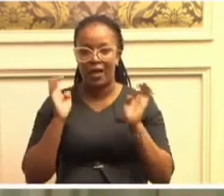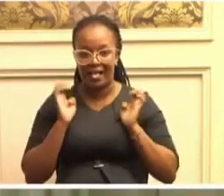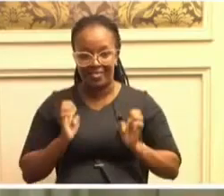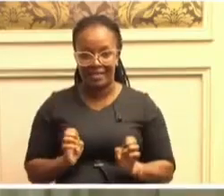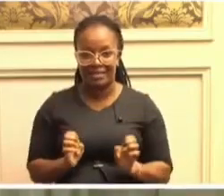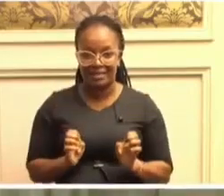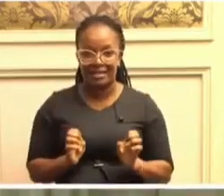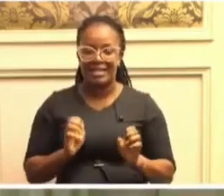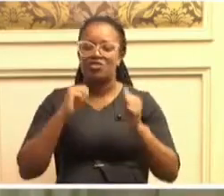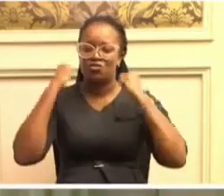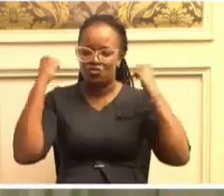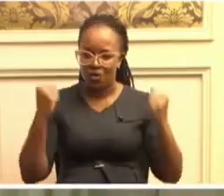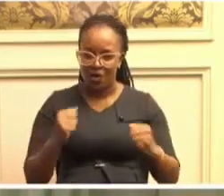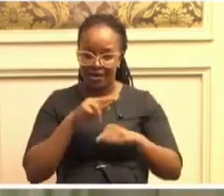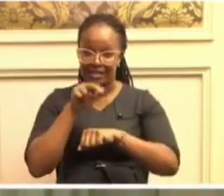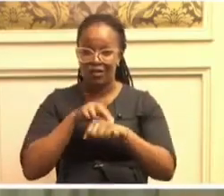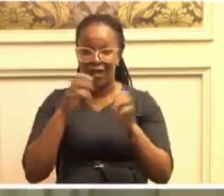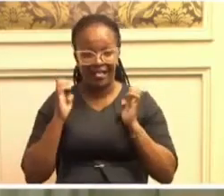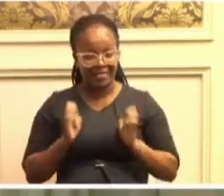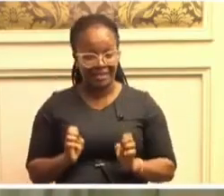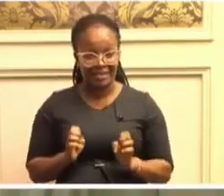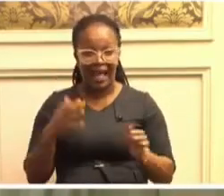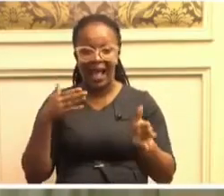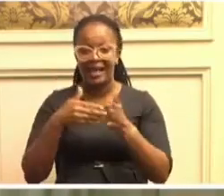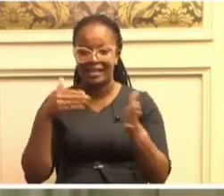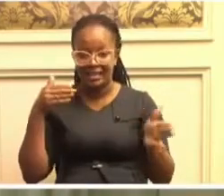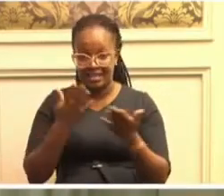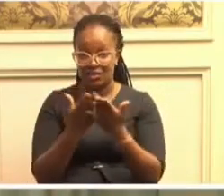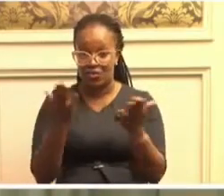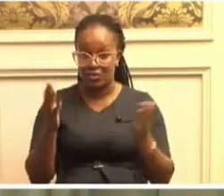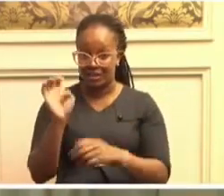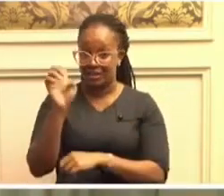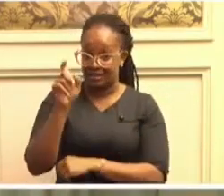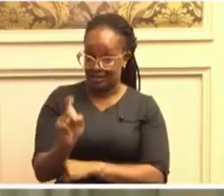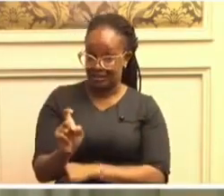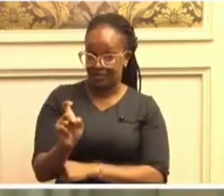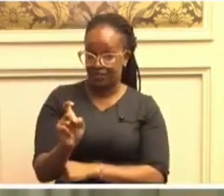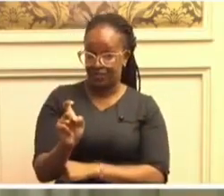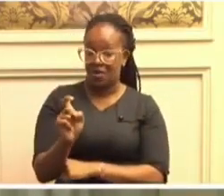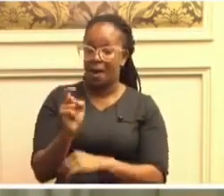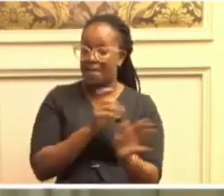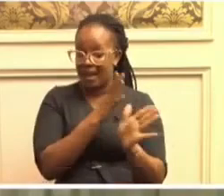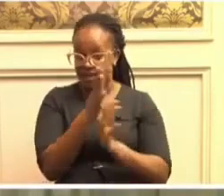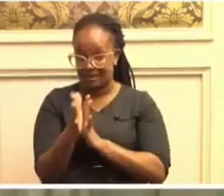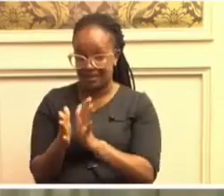strong national ethic against executive pretensions.